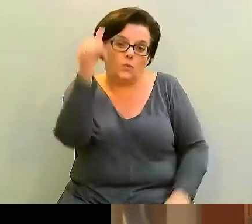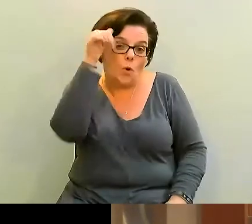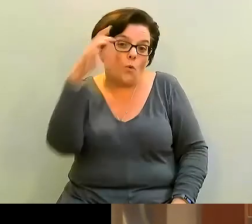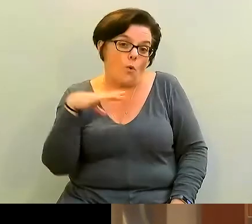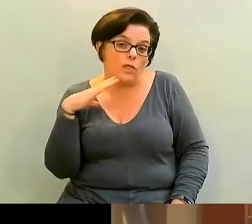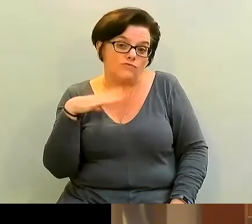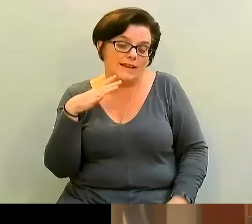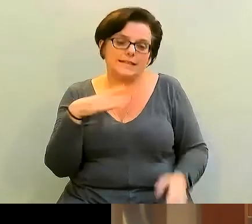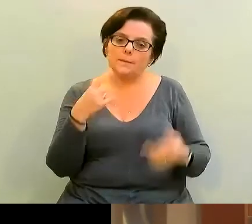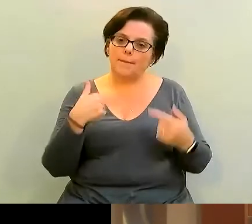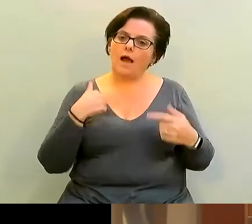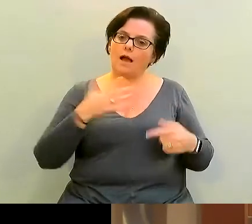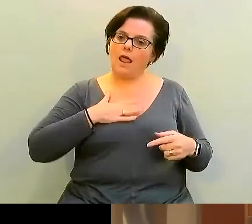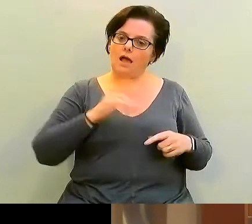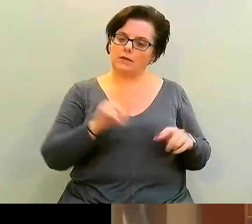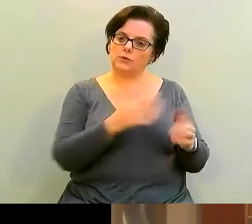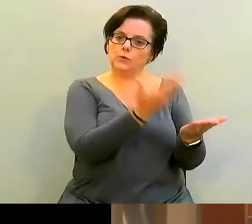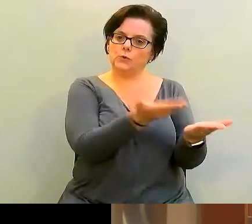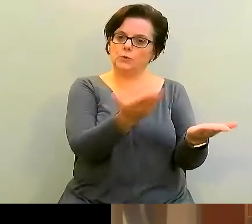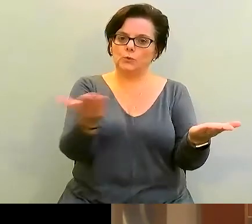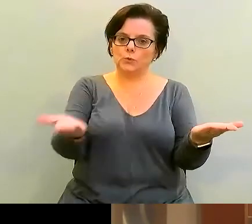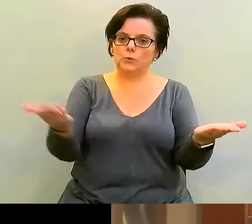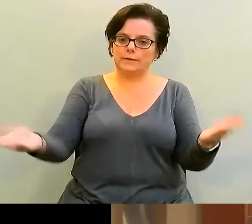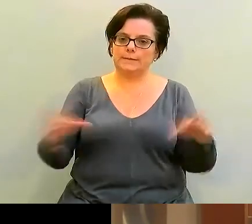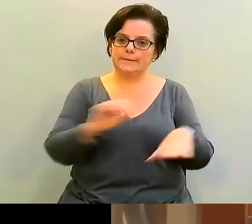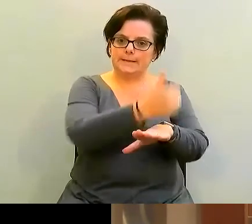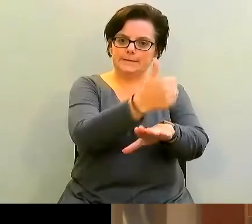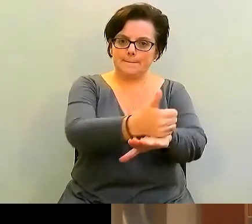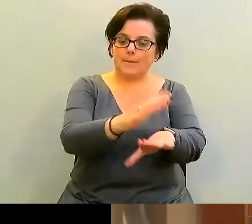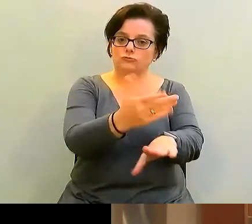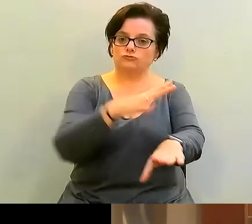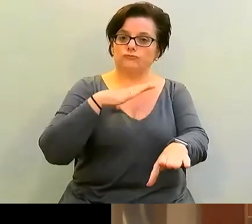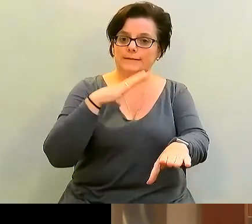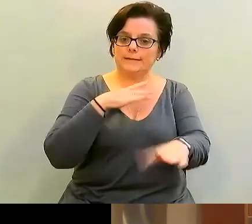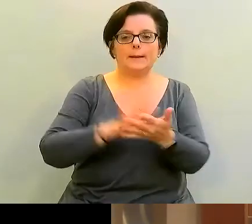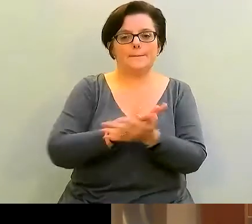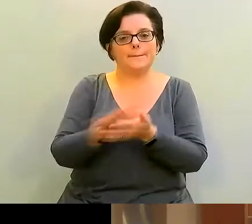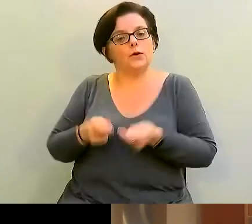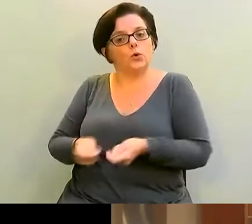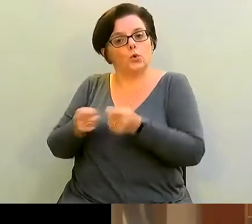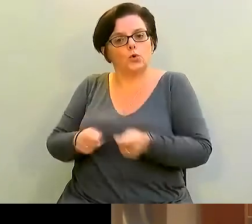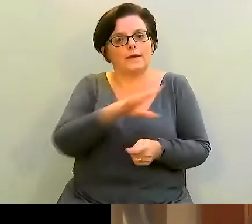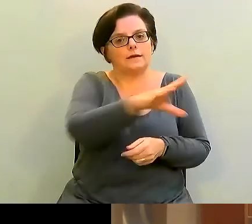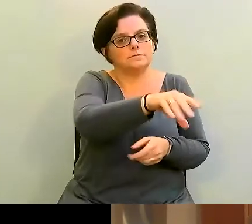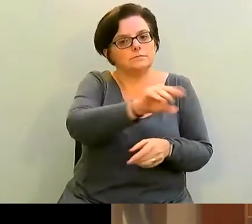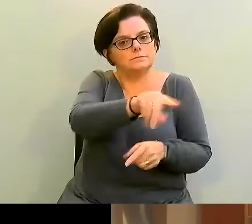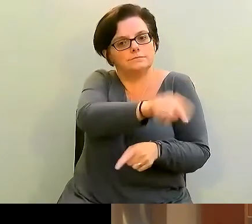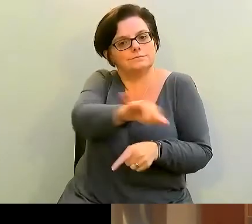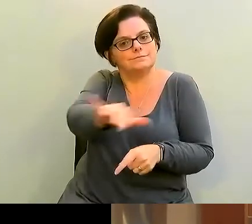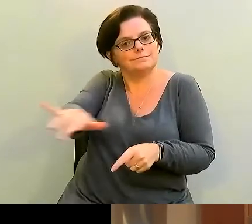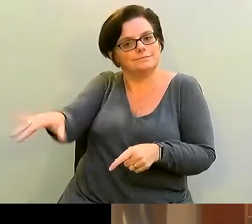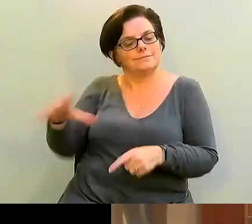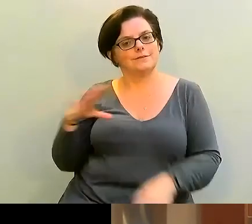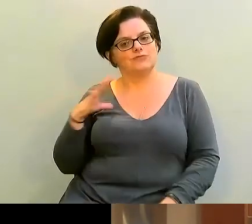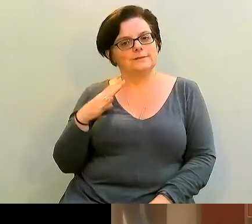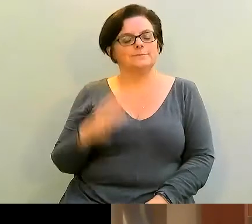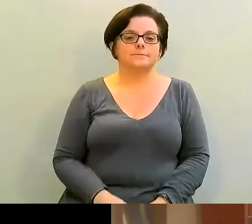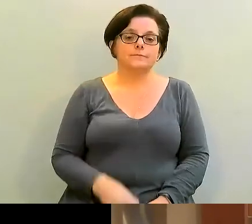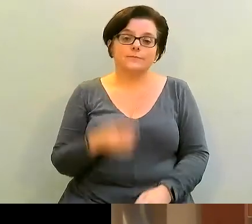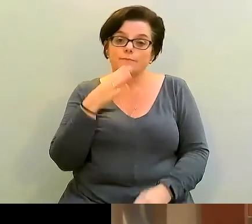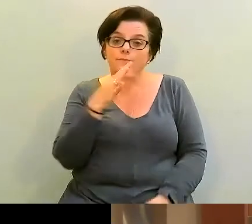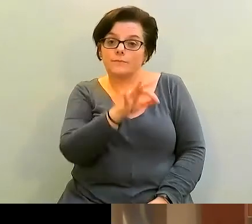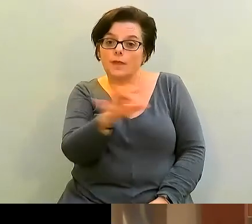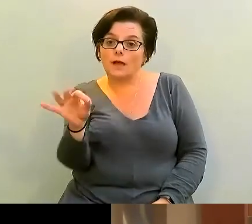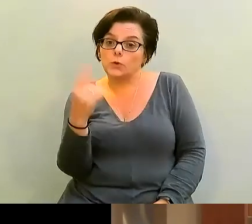setting up your ingredients so that when you're ready to cook, everything is ready to go. So, I'm going to ask you all, whoever's cooking